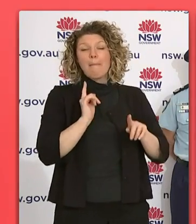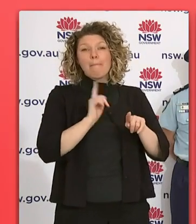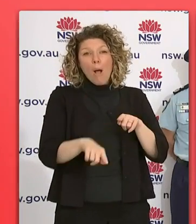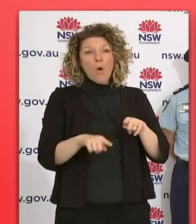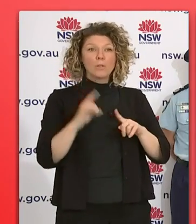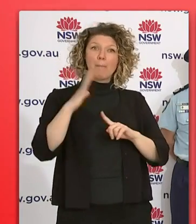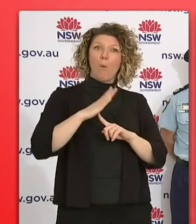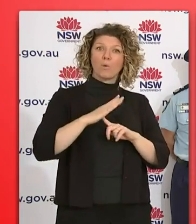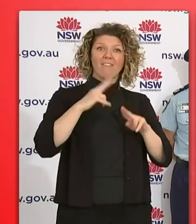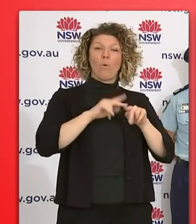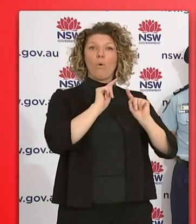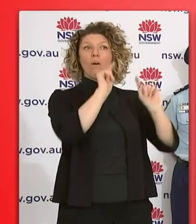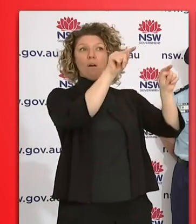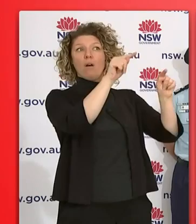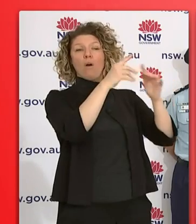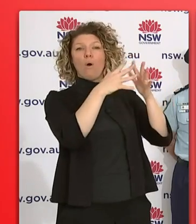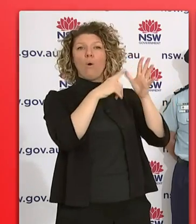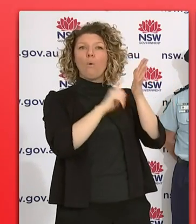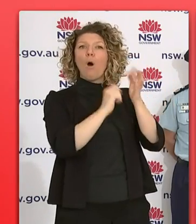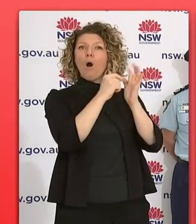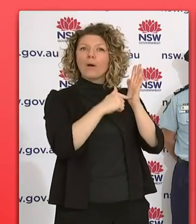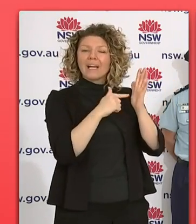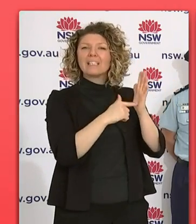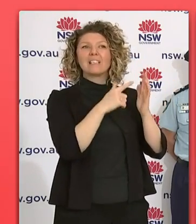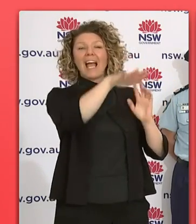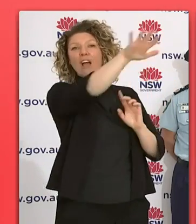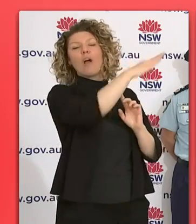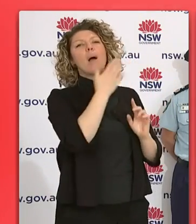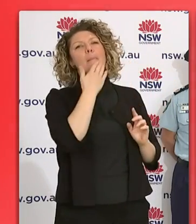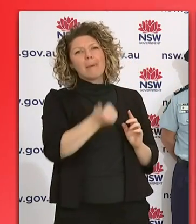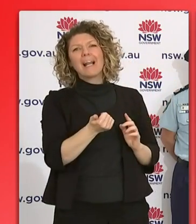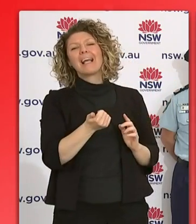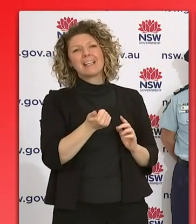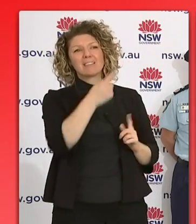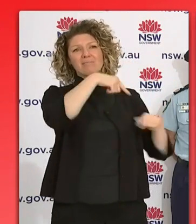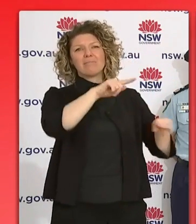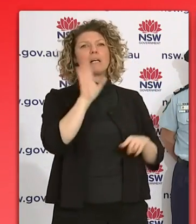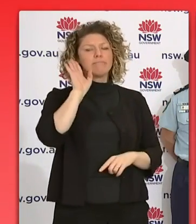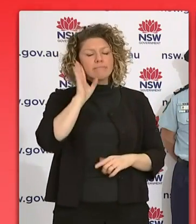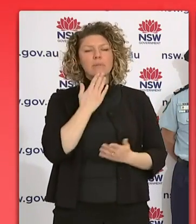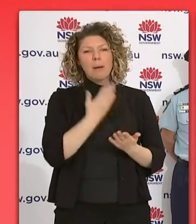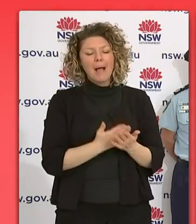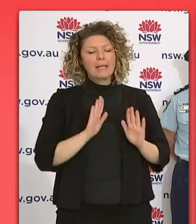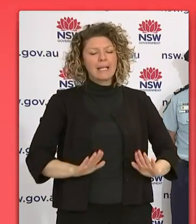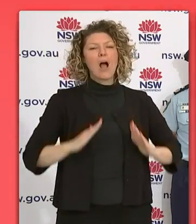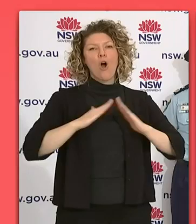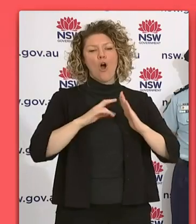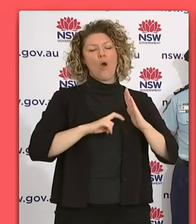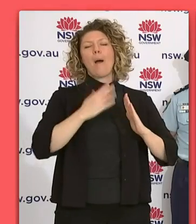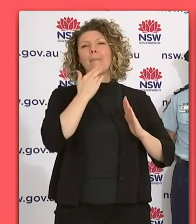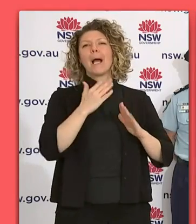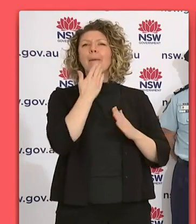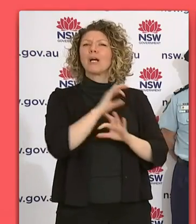to the community is, this is one that the community really do have to take some responsibility and make sure you stay at home. Listen to the messages.